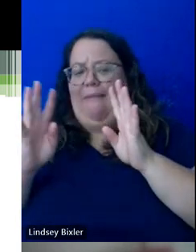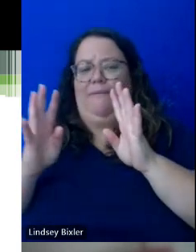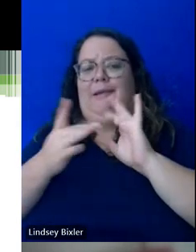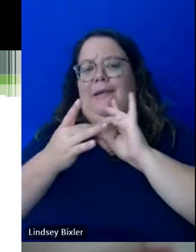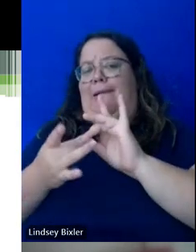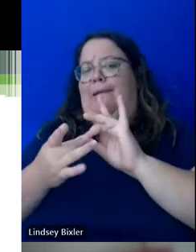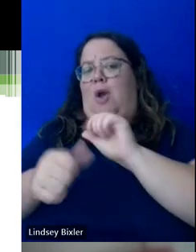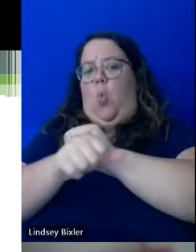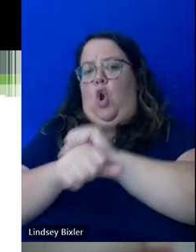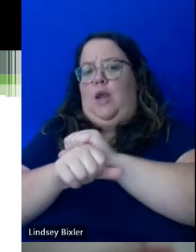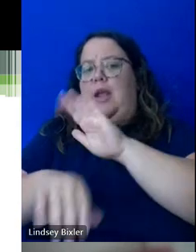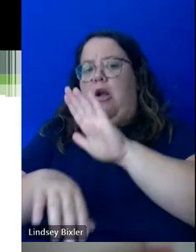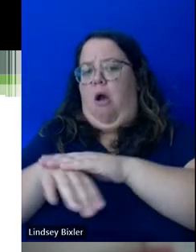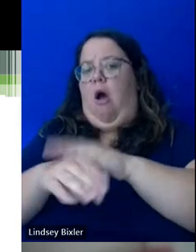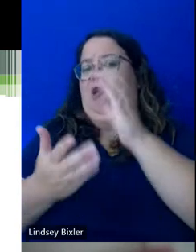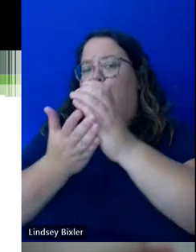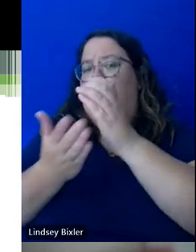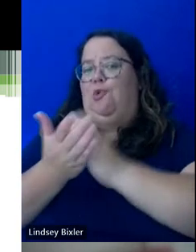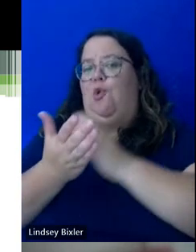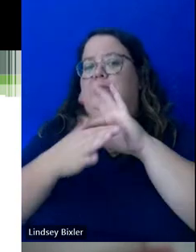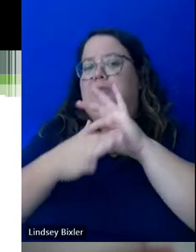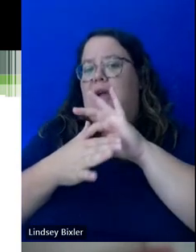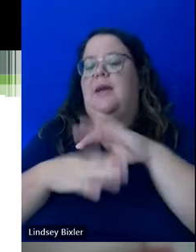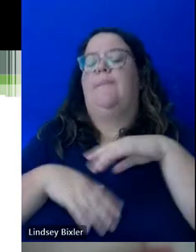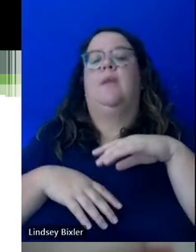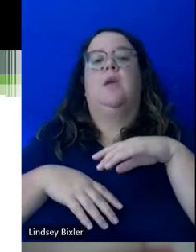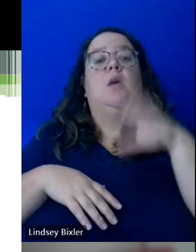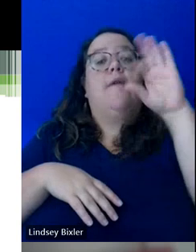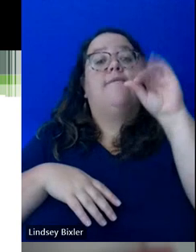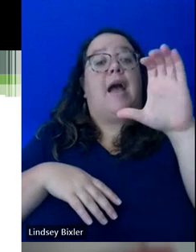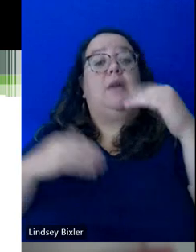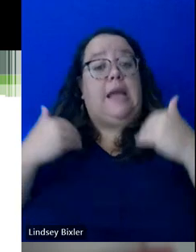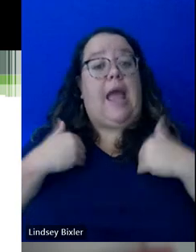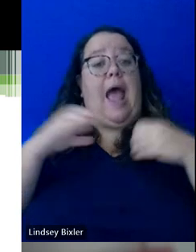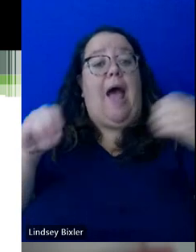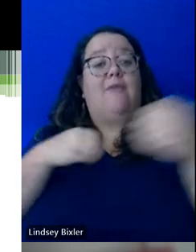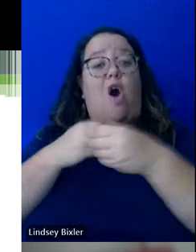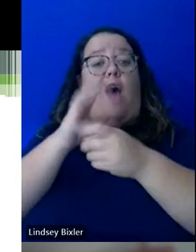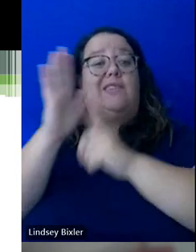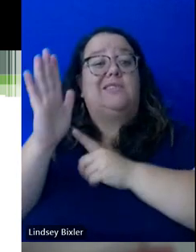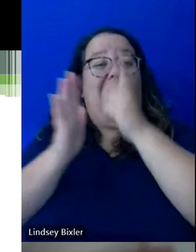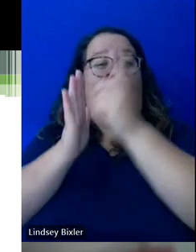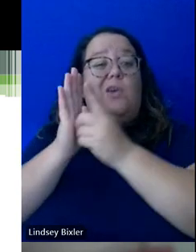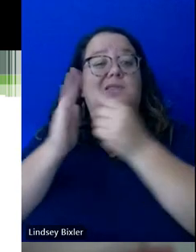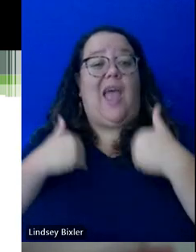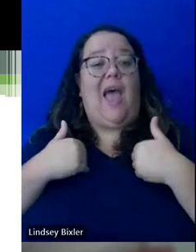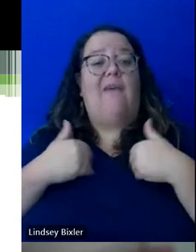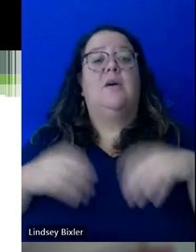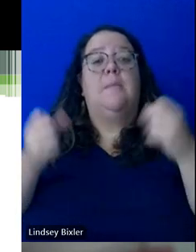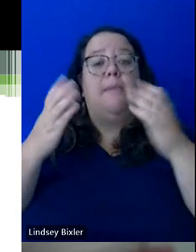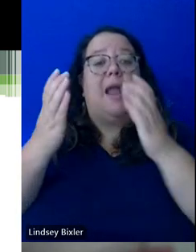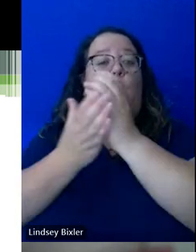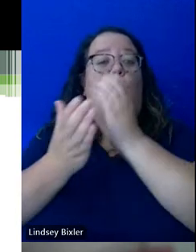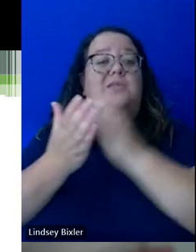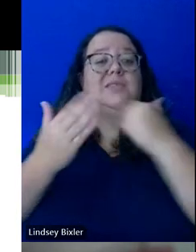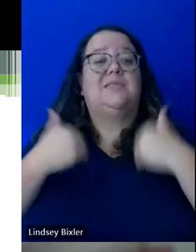on course content. So faculty do have office hours. A lot of courses do have teaching assistance. And so faculty can